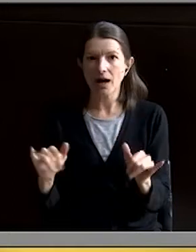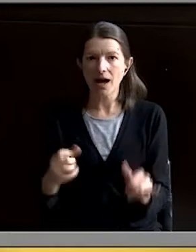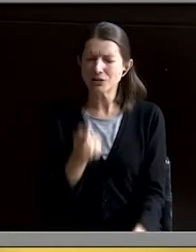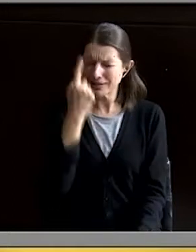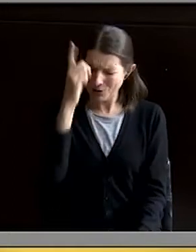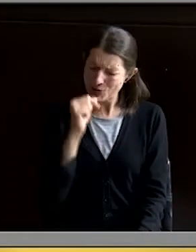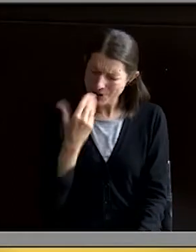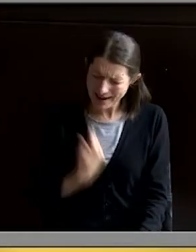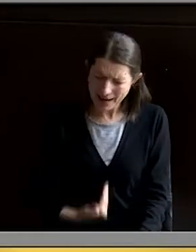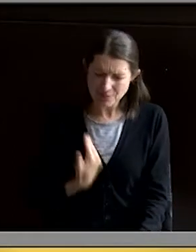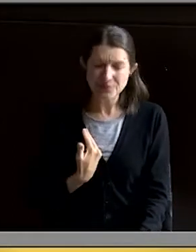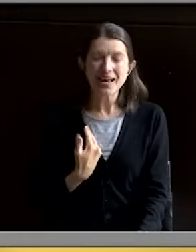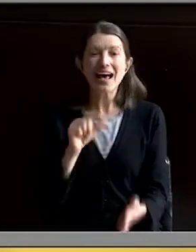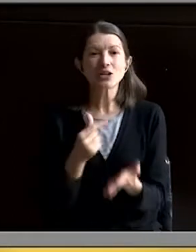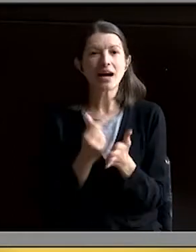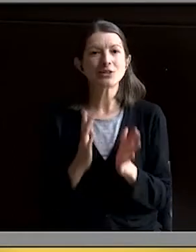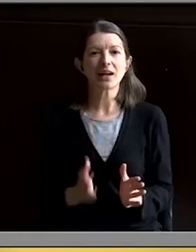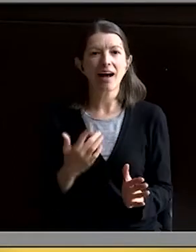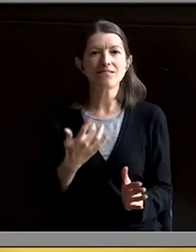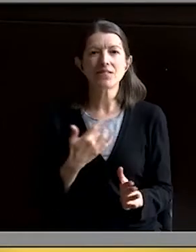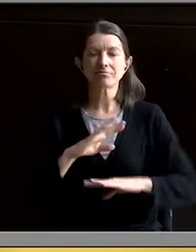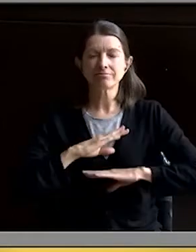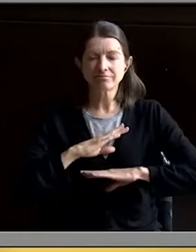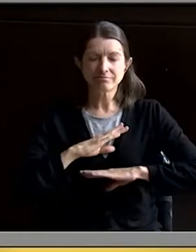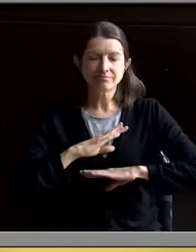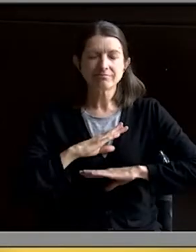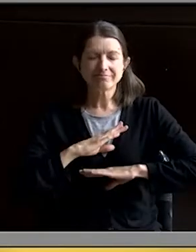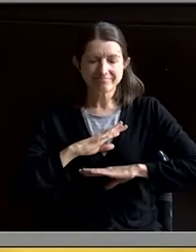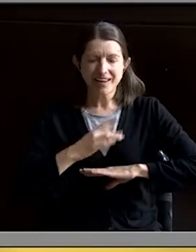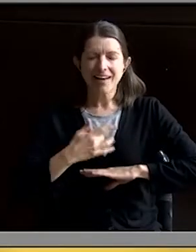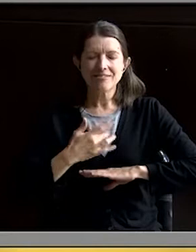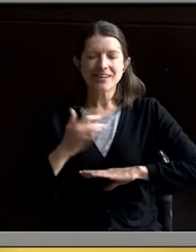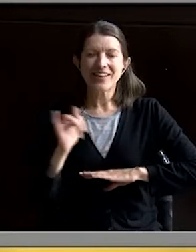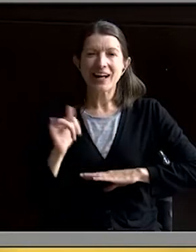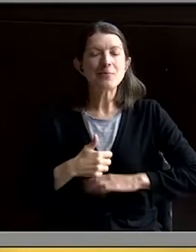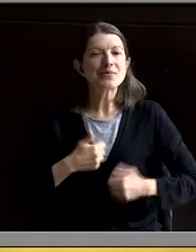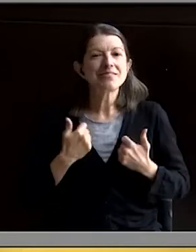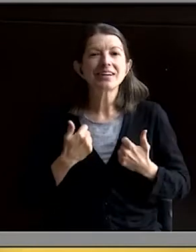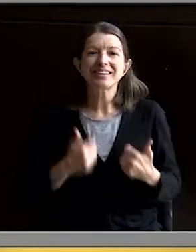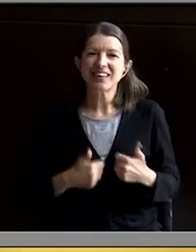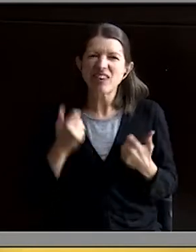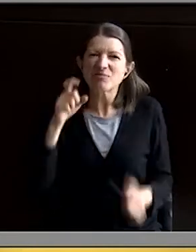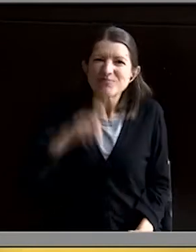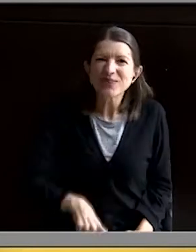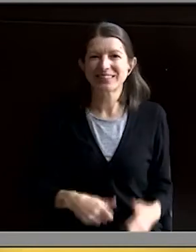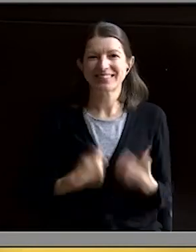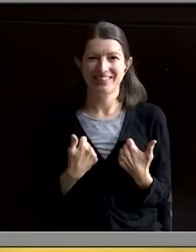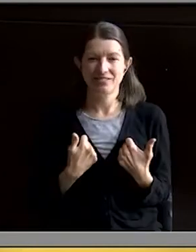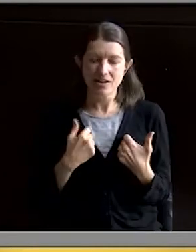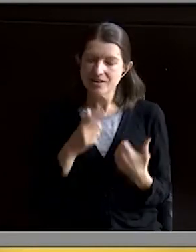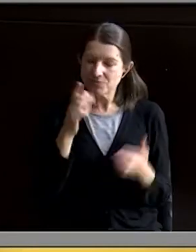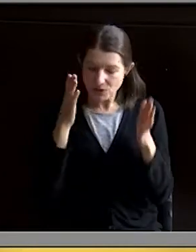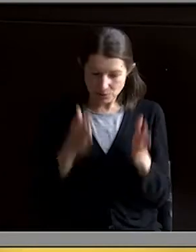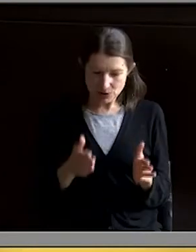And now graduating, I feel more complete. I now feel like I'm living the life I'm supposed to live. The person